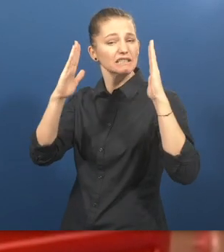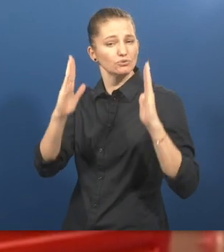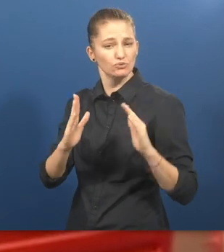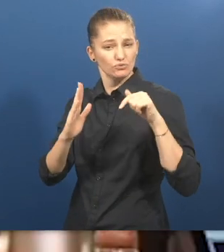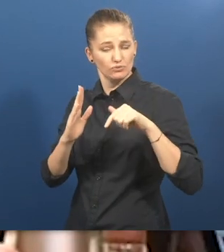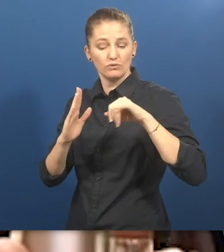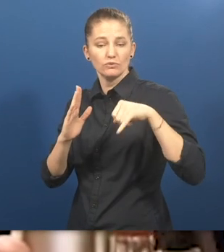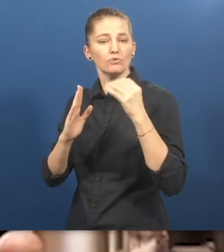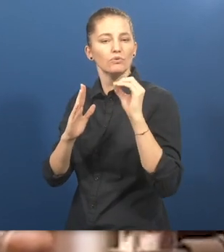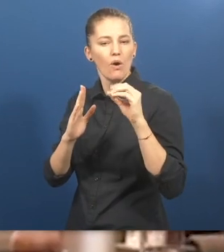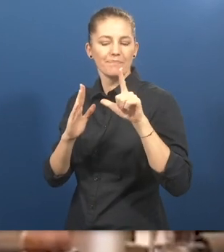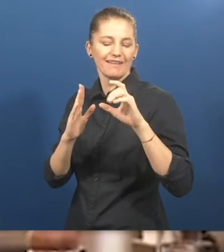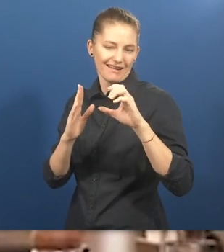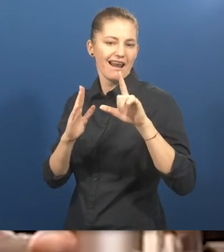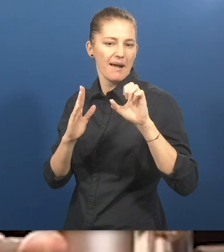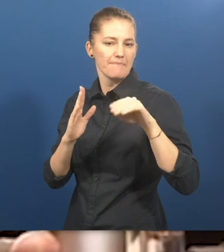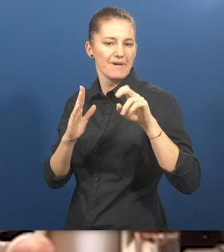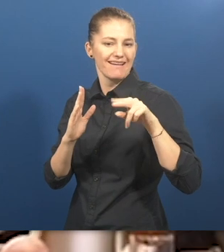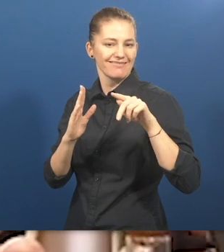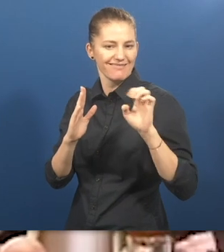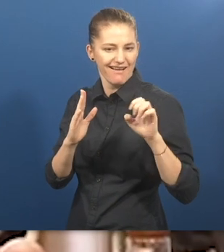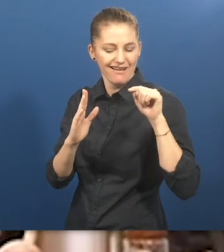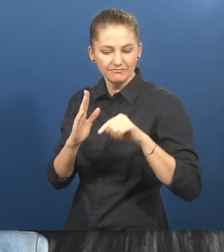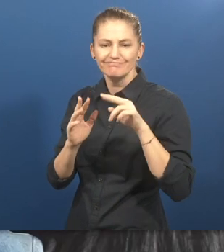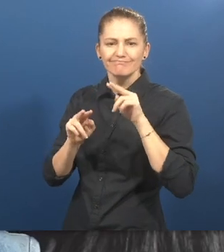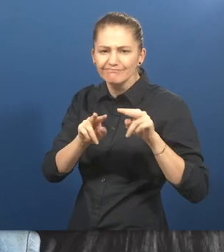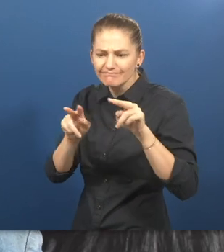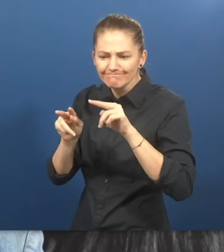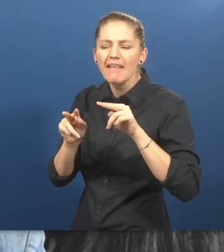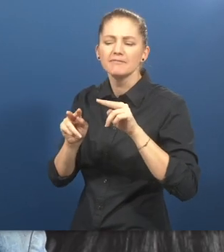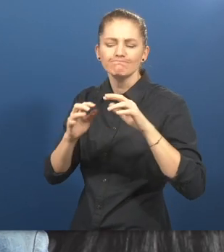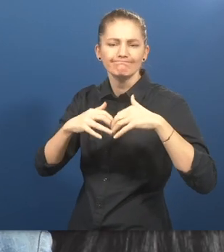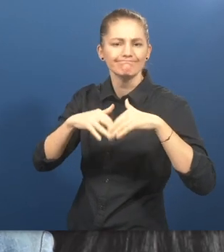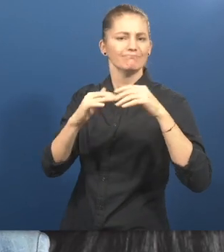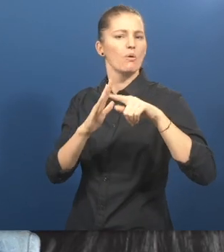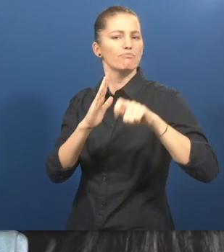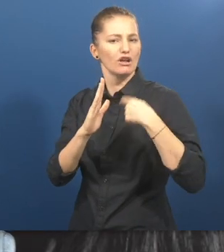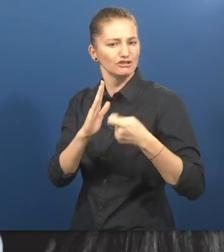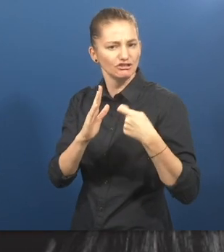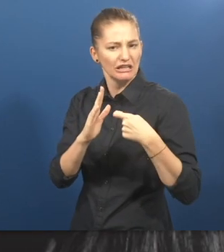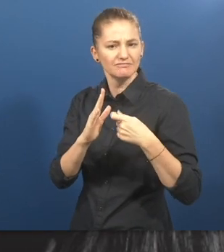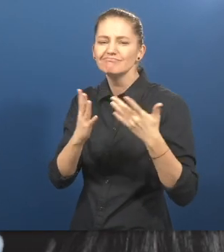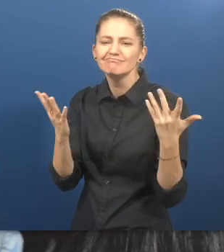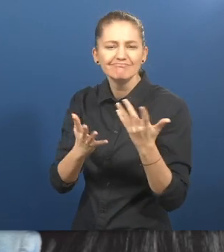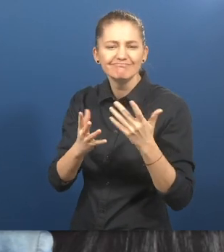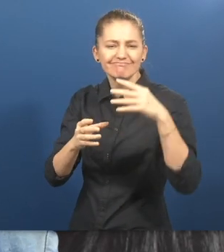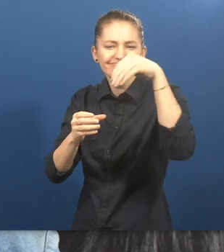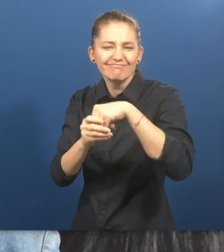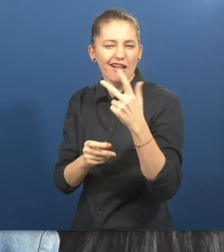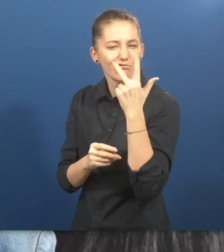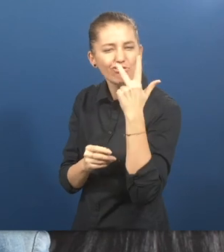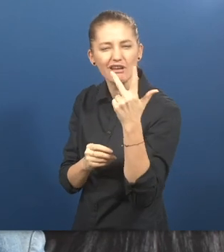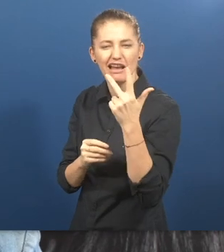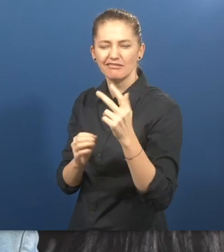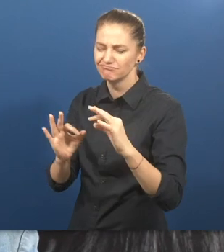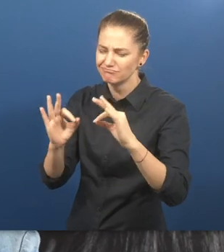innovation in a professional inclusion process carried out by us at the Instituto Clemente is undoubtedly the possibility of uniting